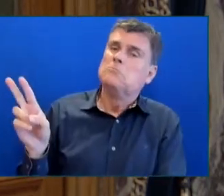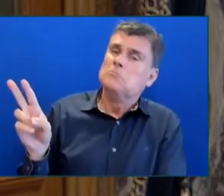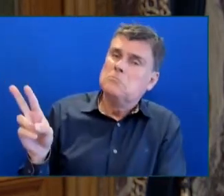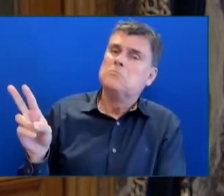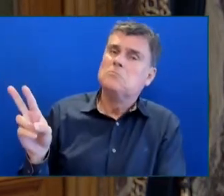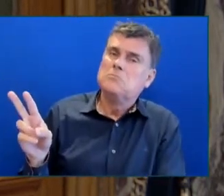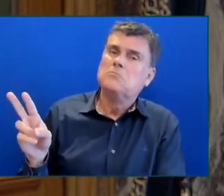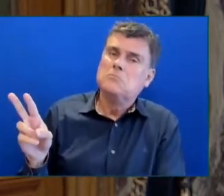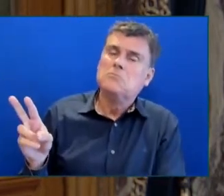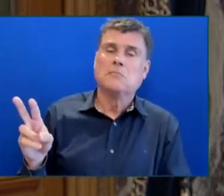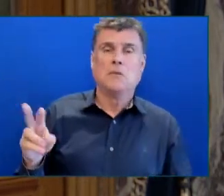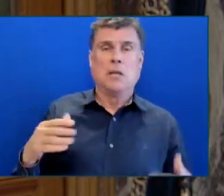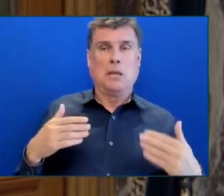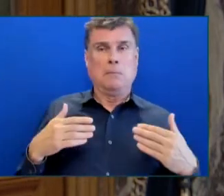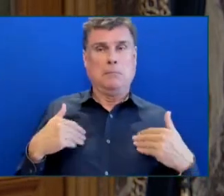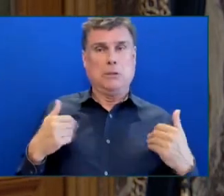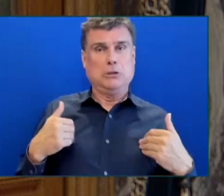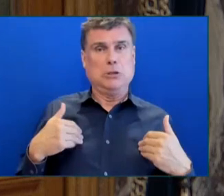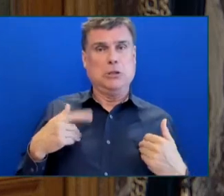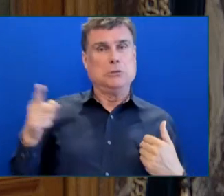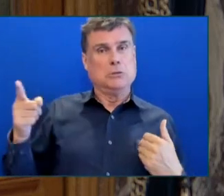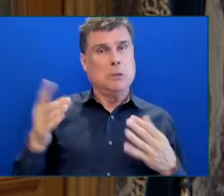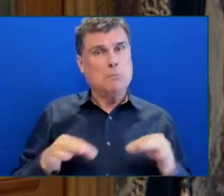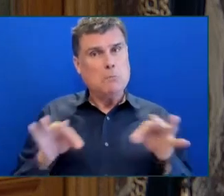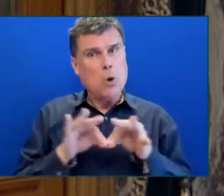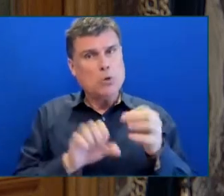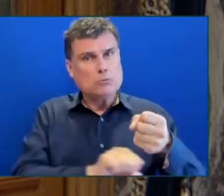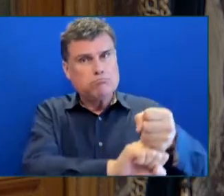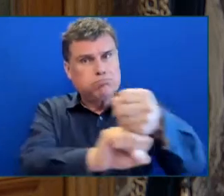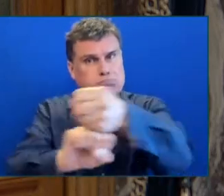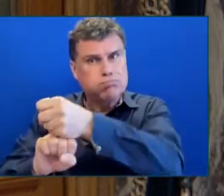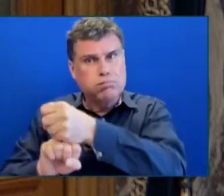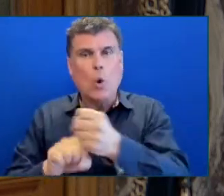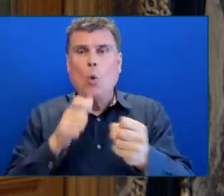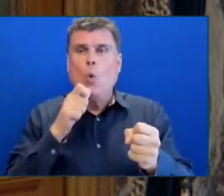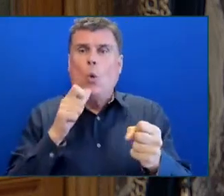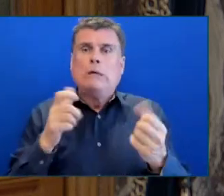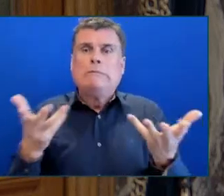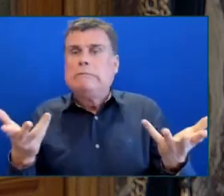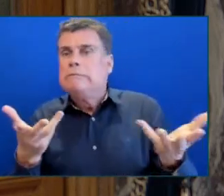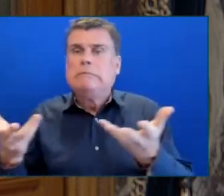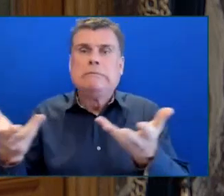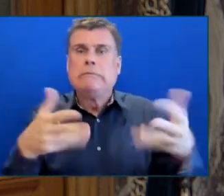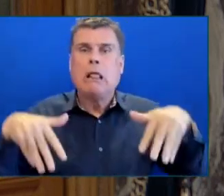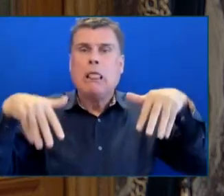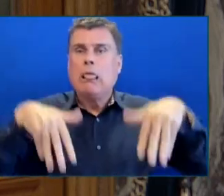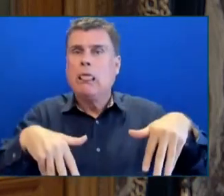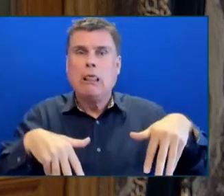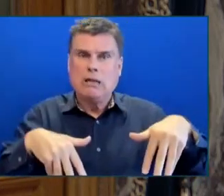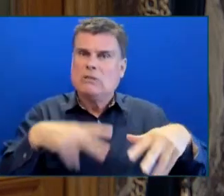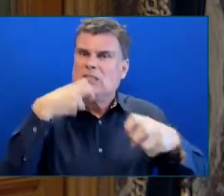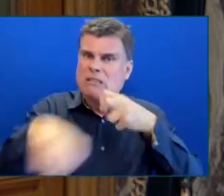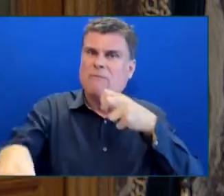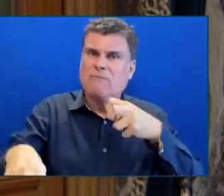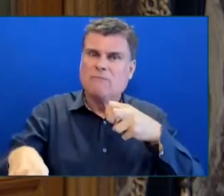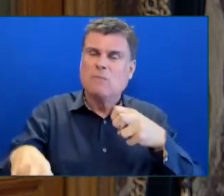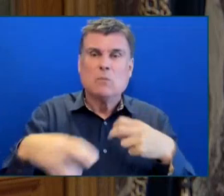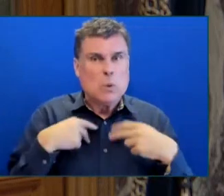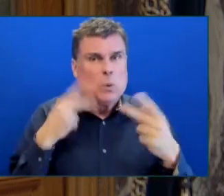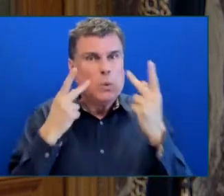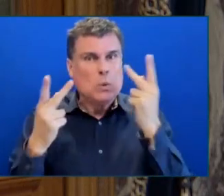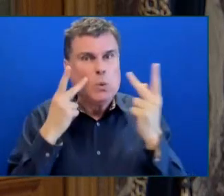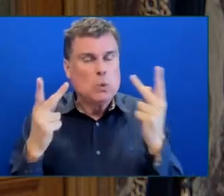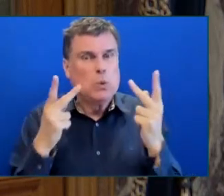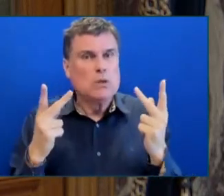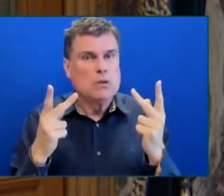We're staring down a summer of more wildfires, potential extreme heat. In a couple of days, we're expecting 35-degree days in the